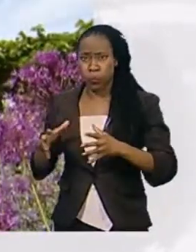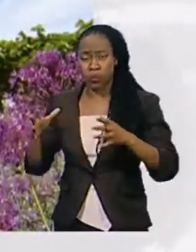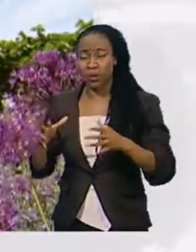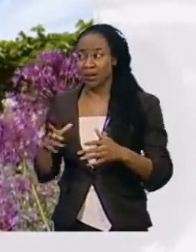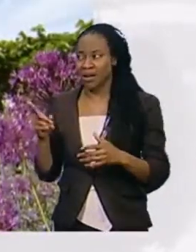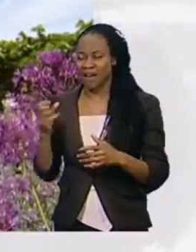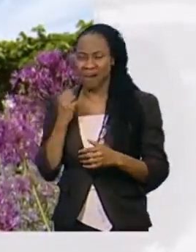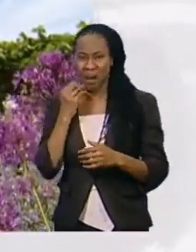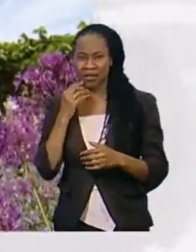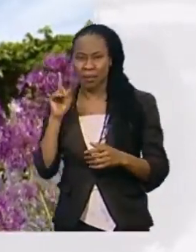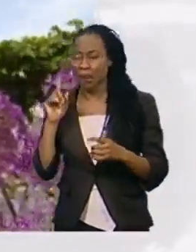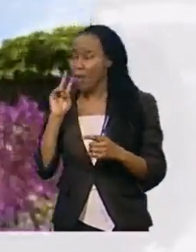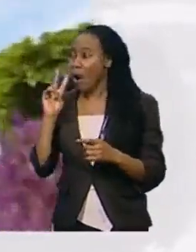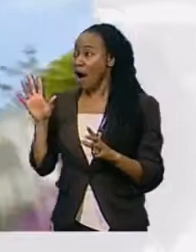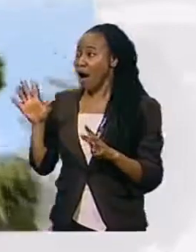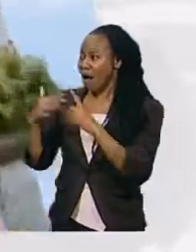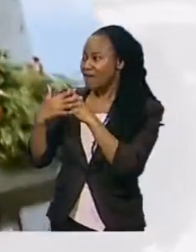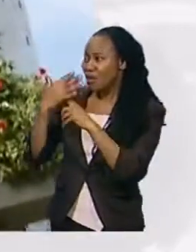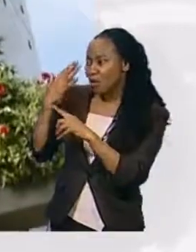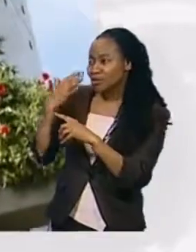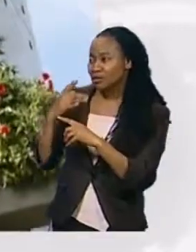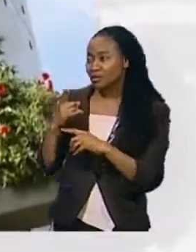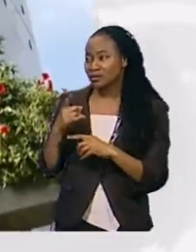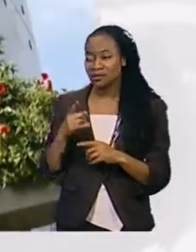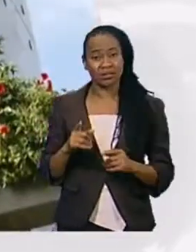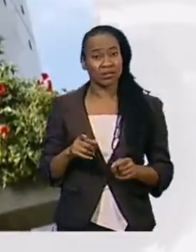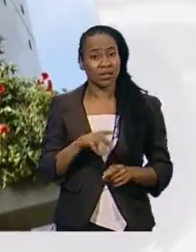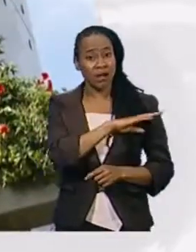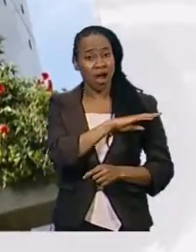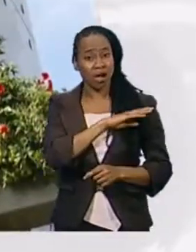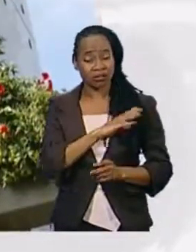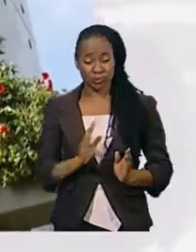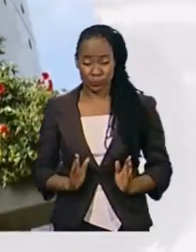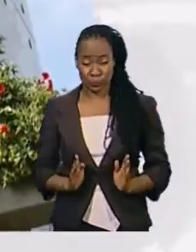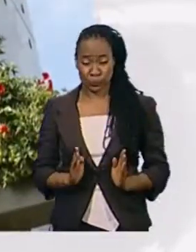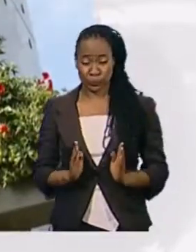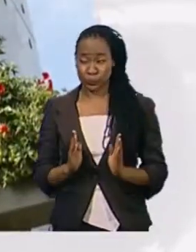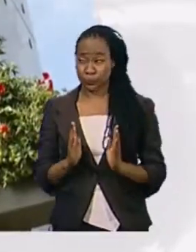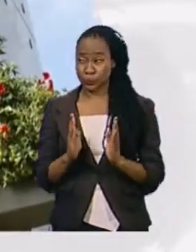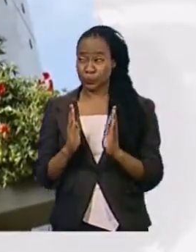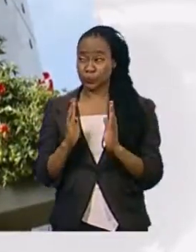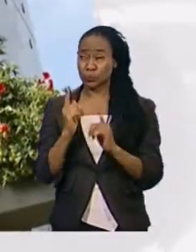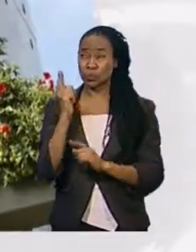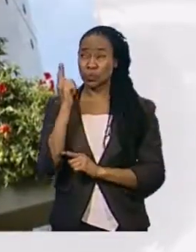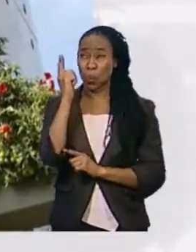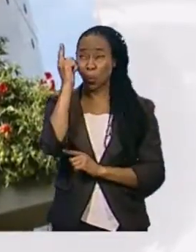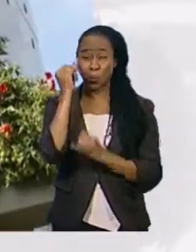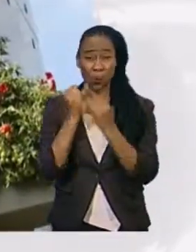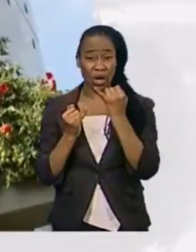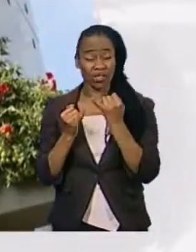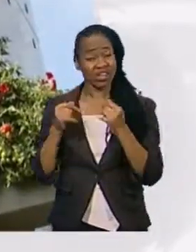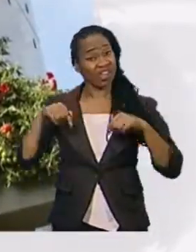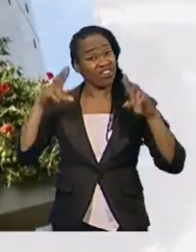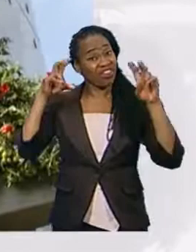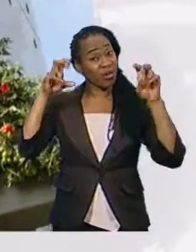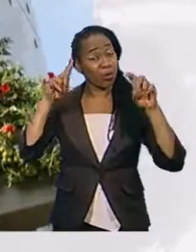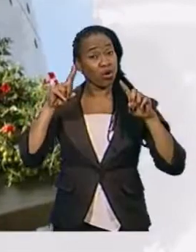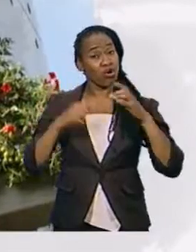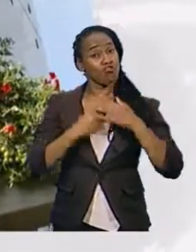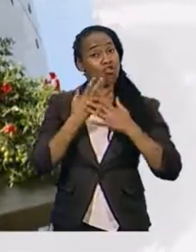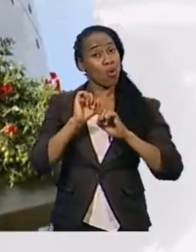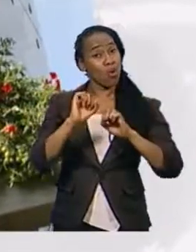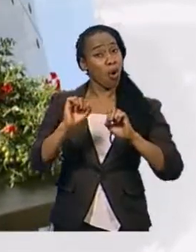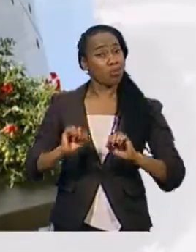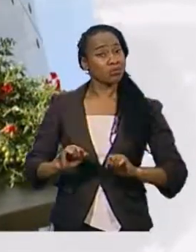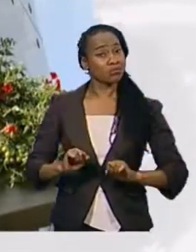From the ground up to the heights of the tallest garden in Chelsea, the theme here is one of grow your own, no matter